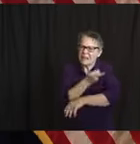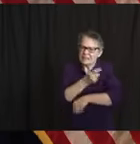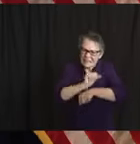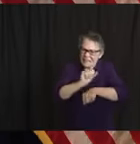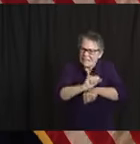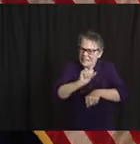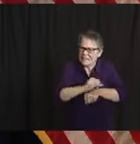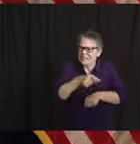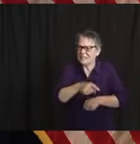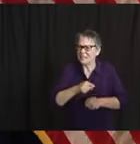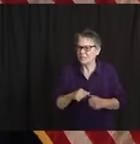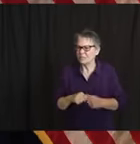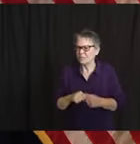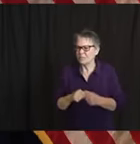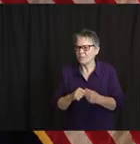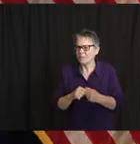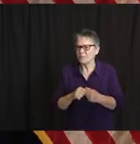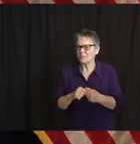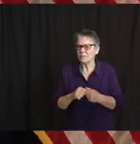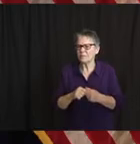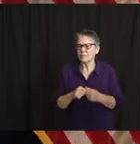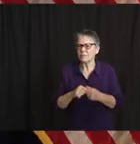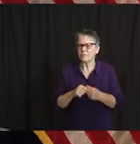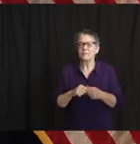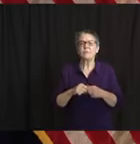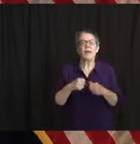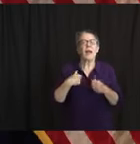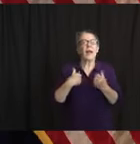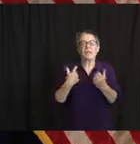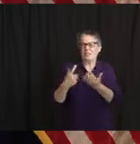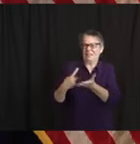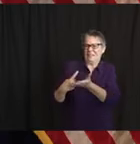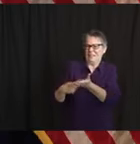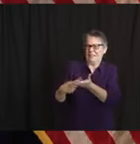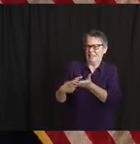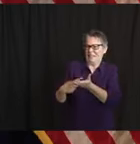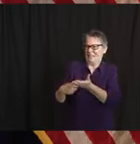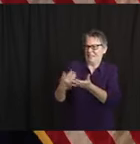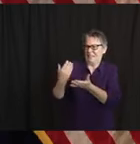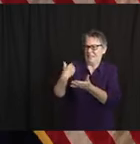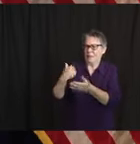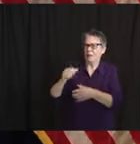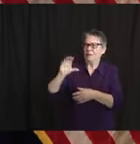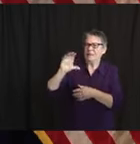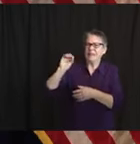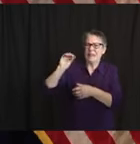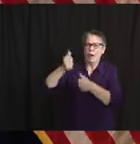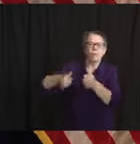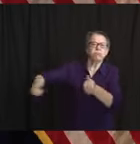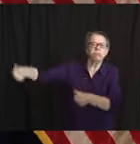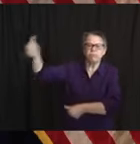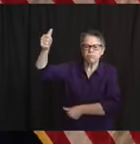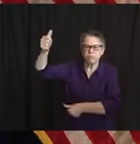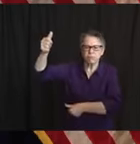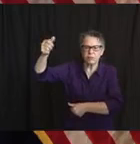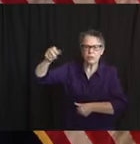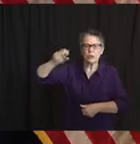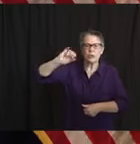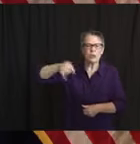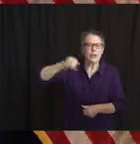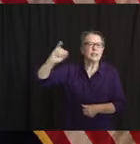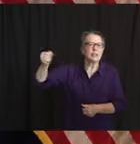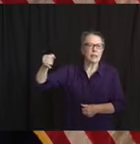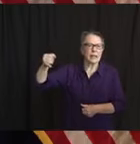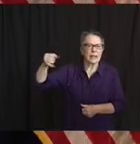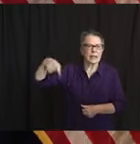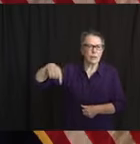Johnson & Johnson, to pick one example. And so that puts us, that's a good data point. But there's also the question of